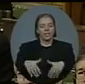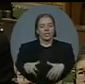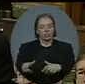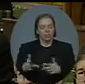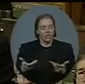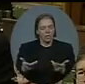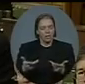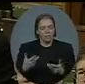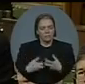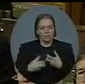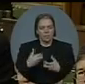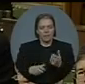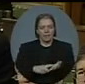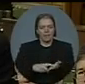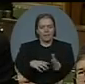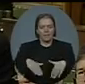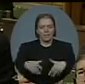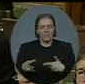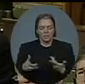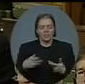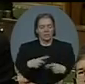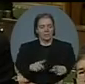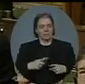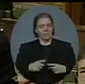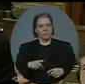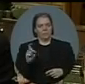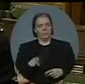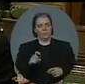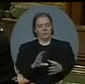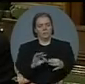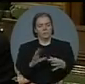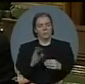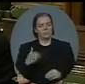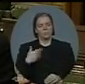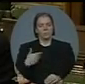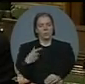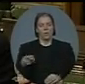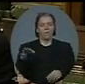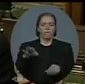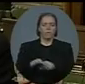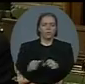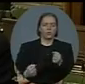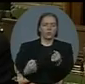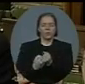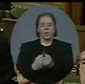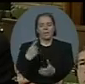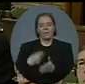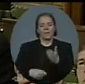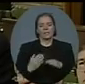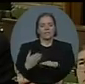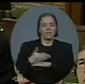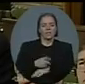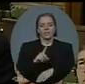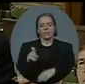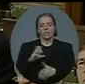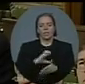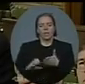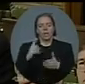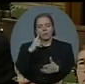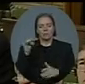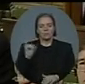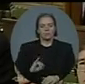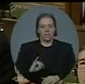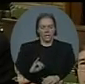a $1,000 head tax on all newcomers to this country. He should tell us why he voted to cut immigrant settlement funding